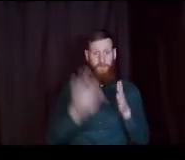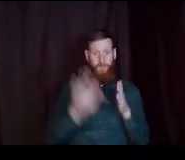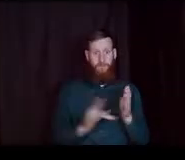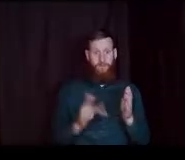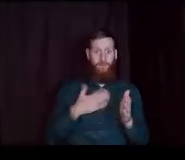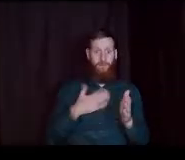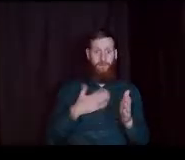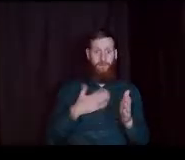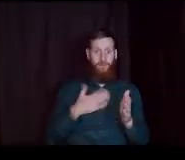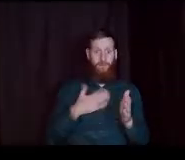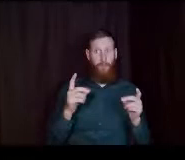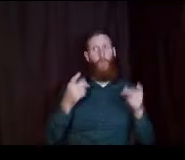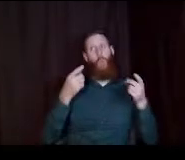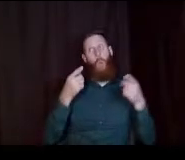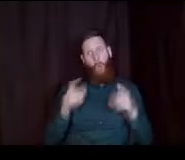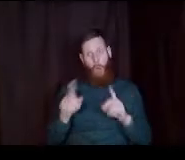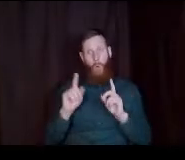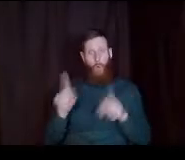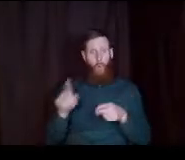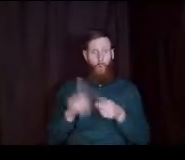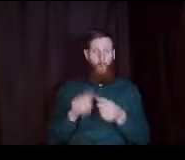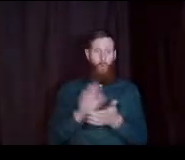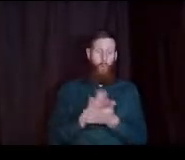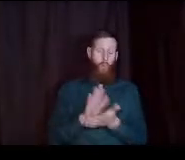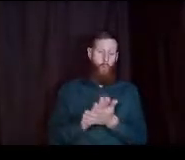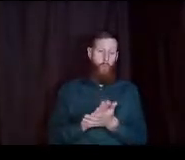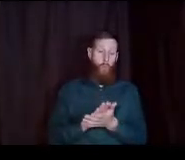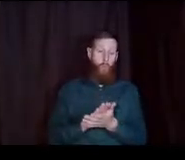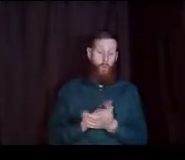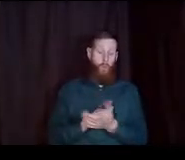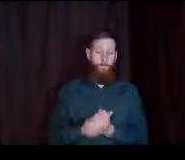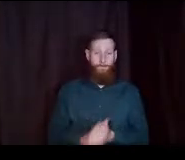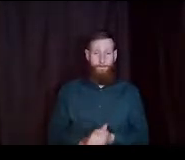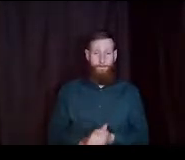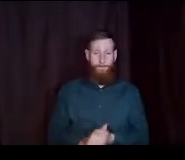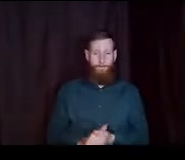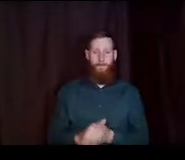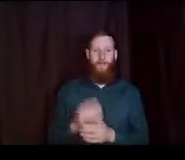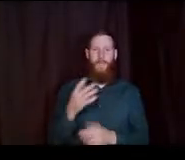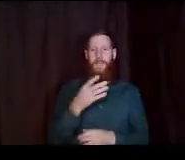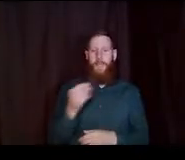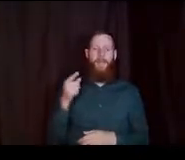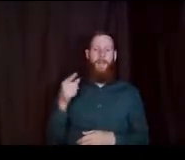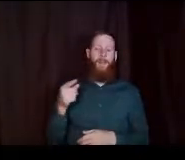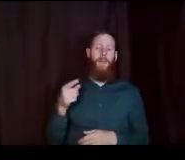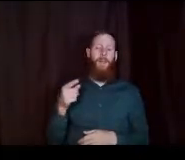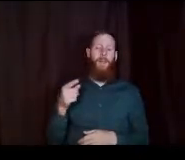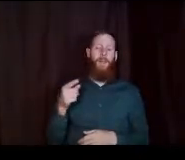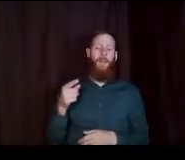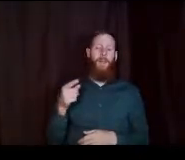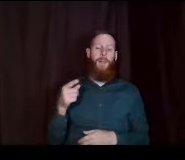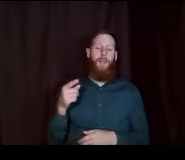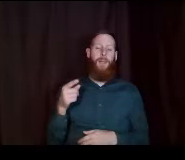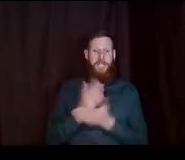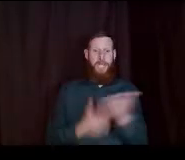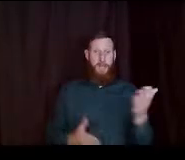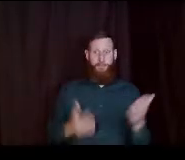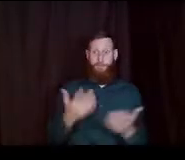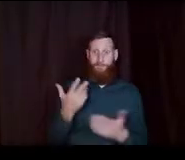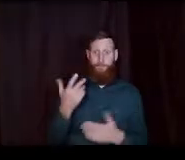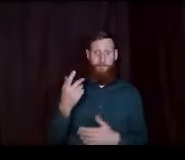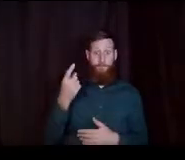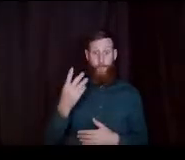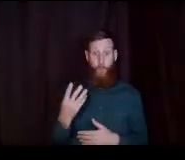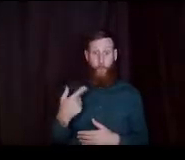while going to school and then payment plans there were some quarters where i couldn't pay um directly